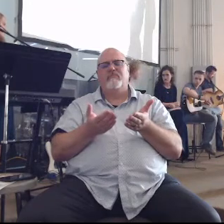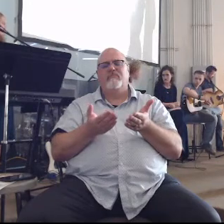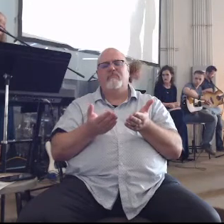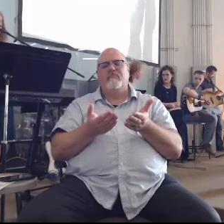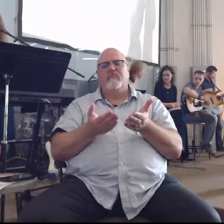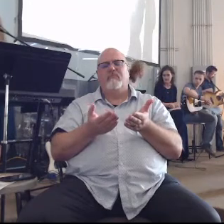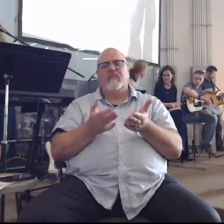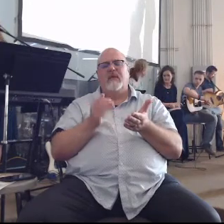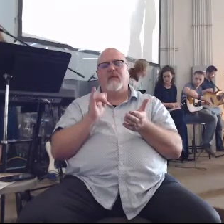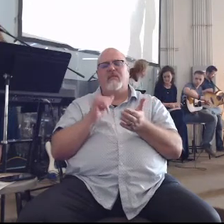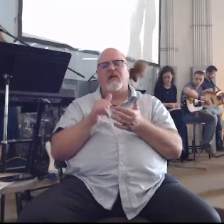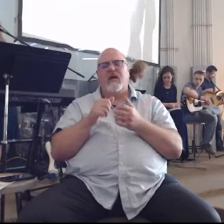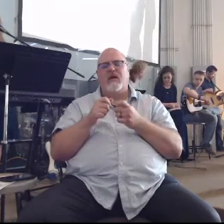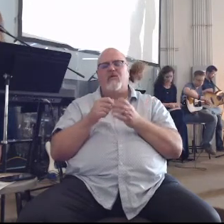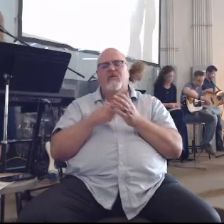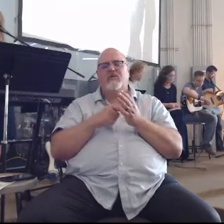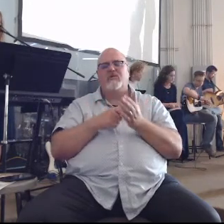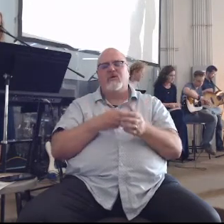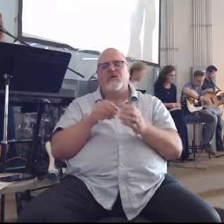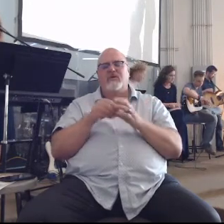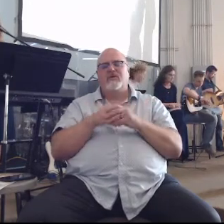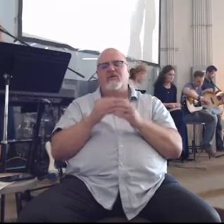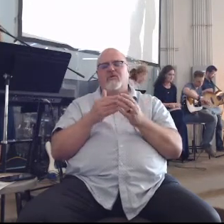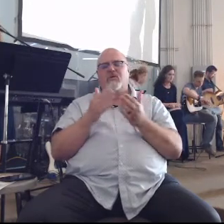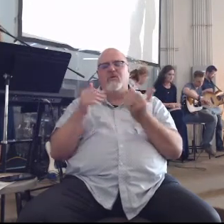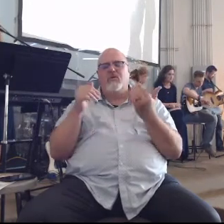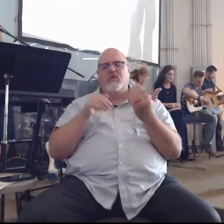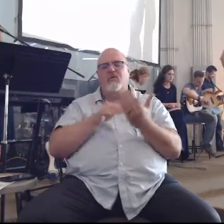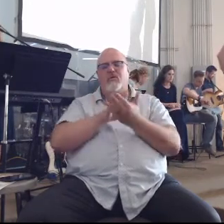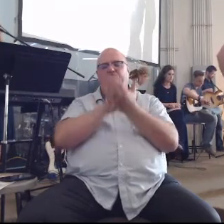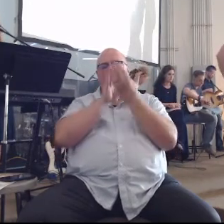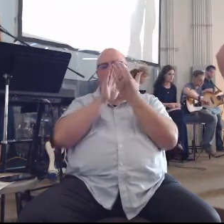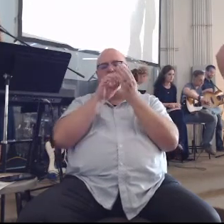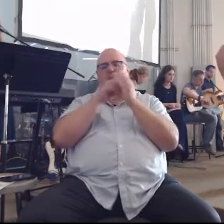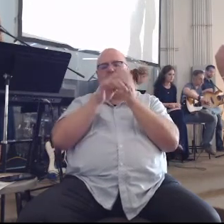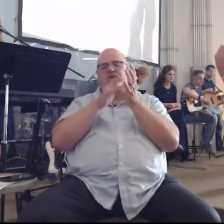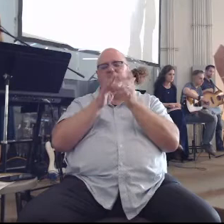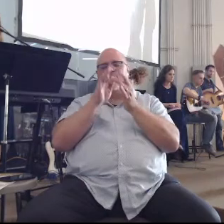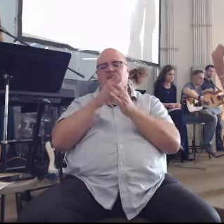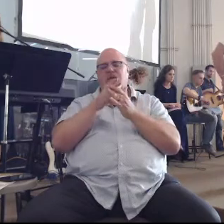and that would usher us into your presence in Jesus name